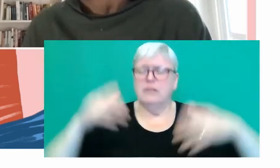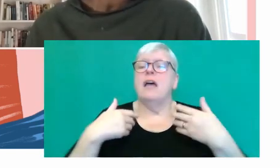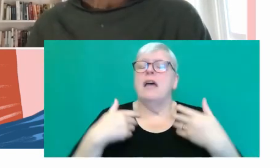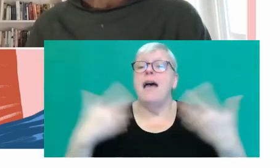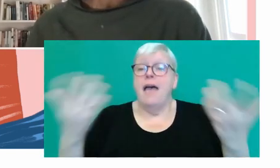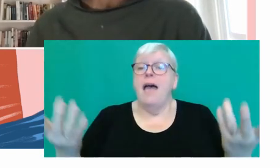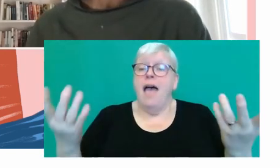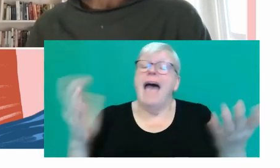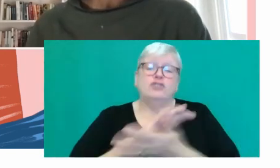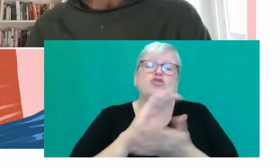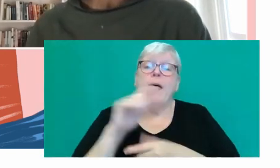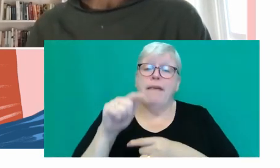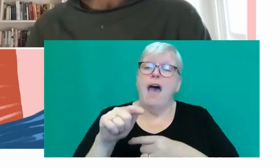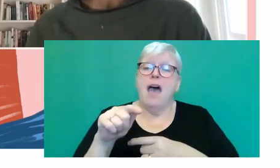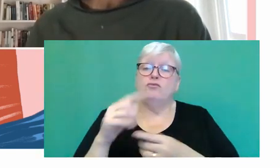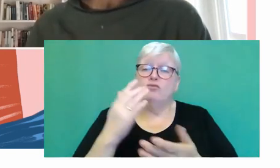that.